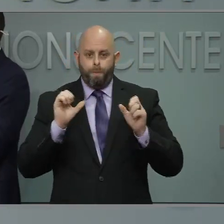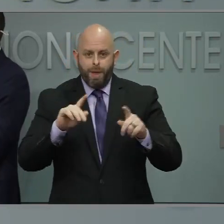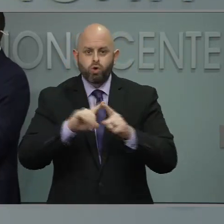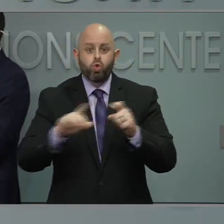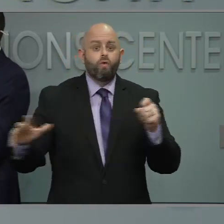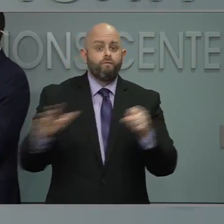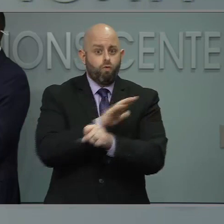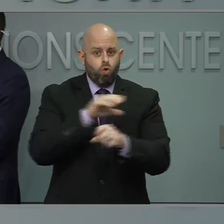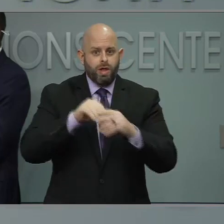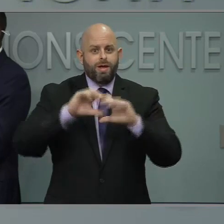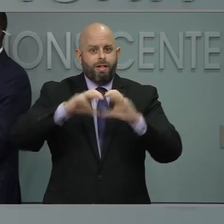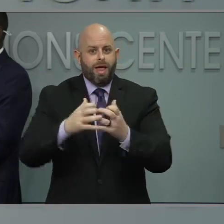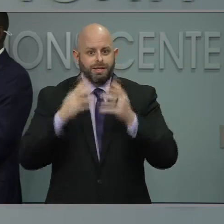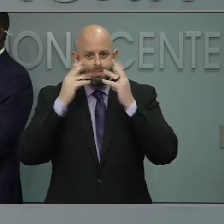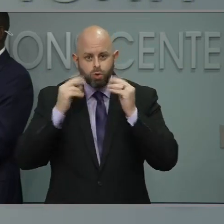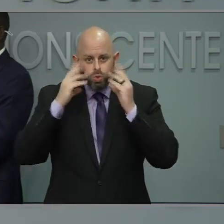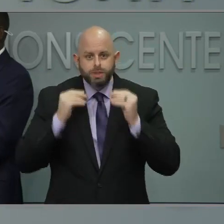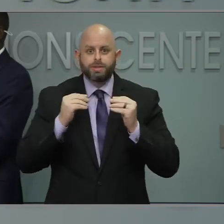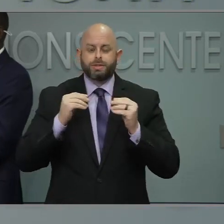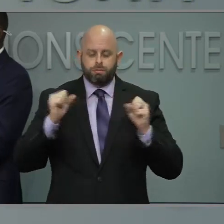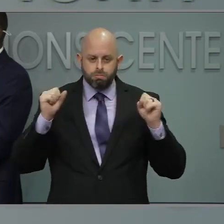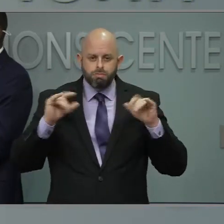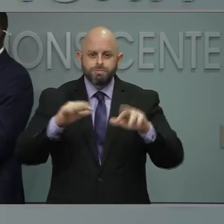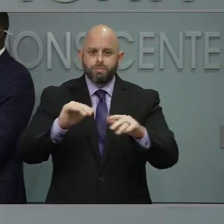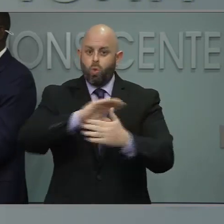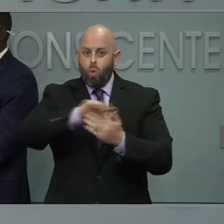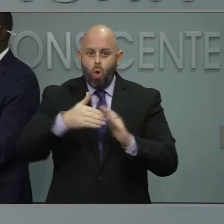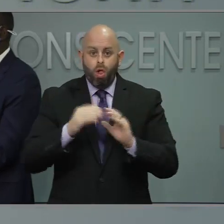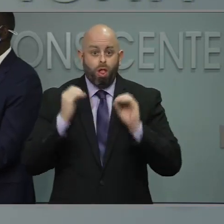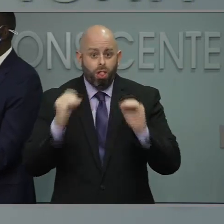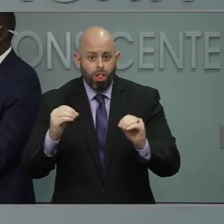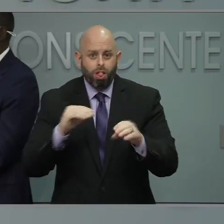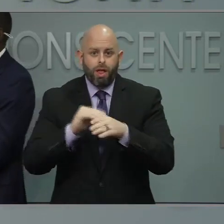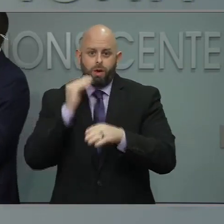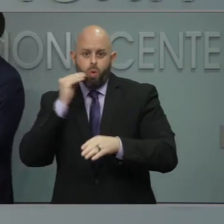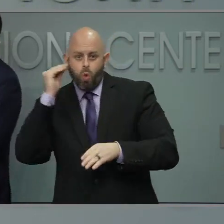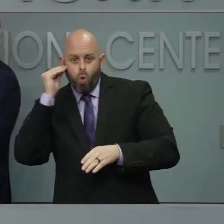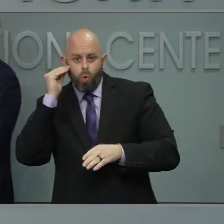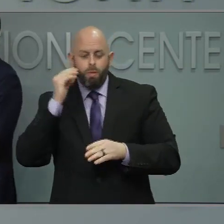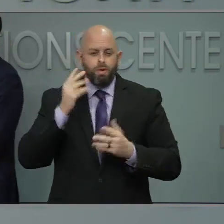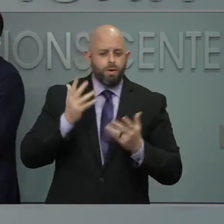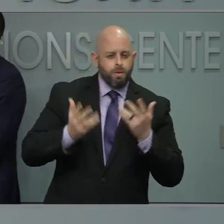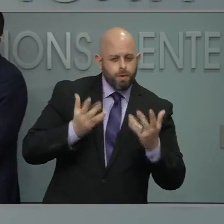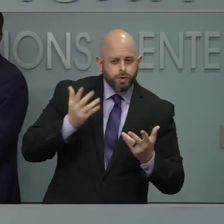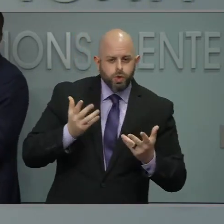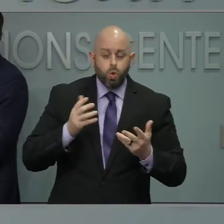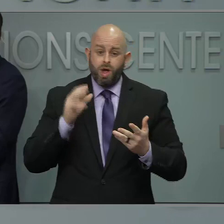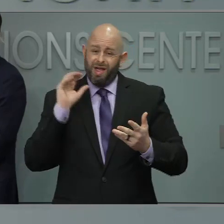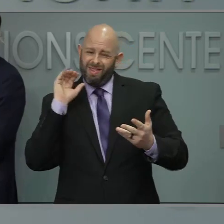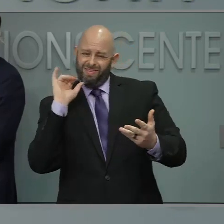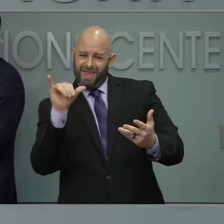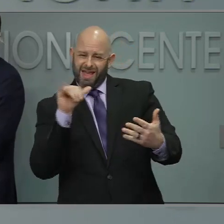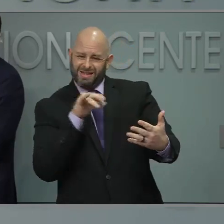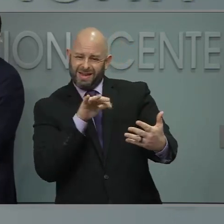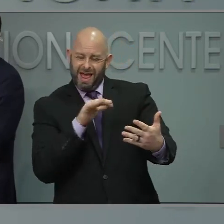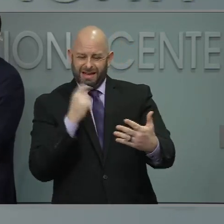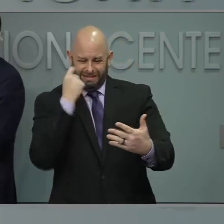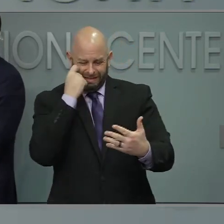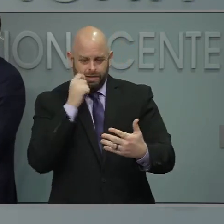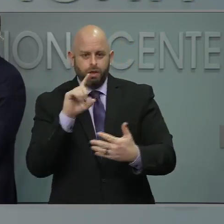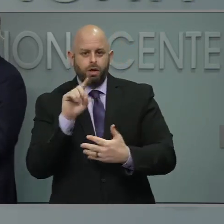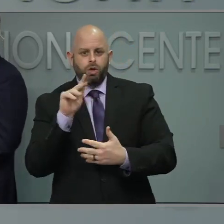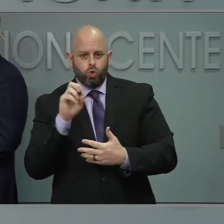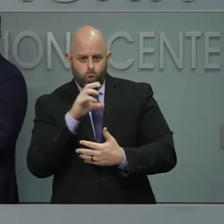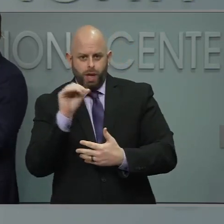full in class routine. Are there any concerns that the